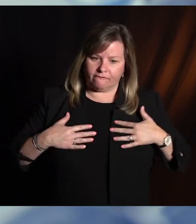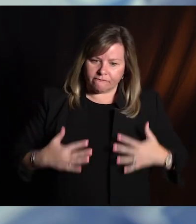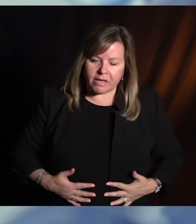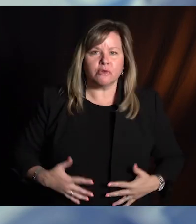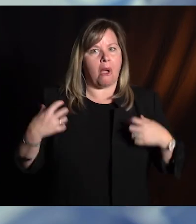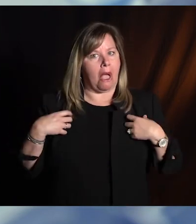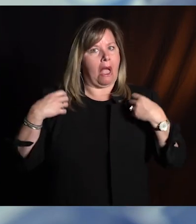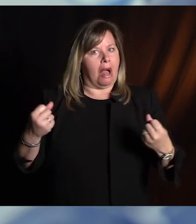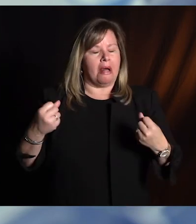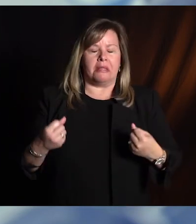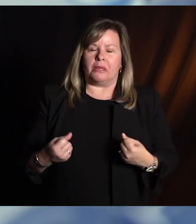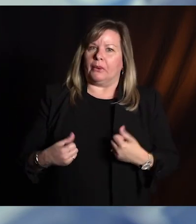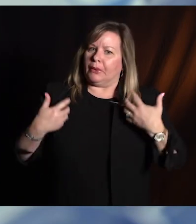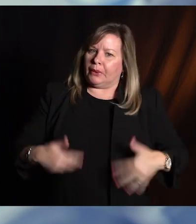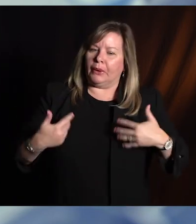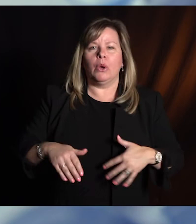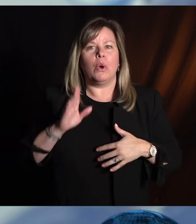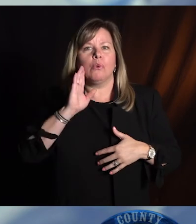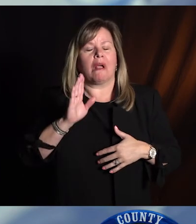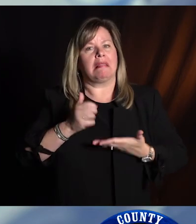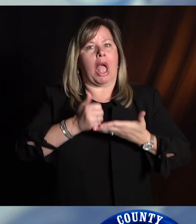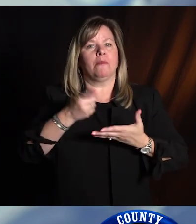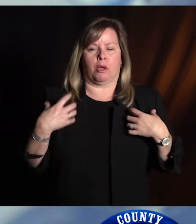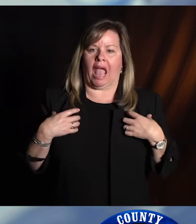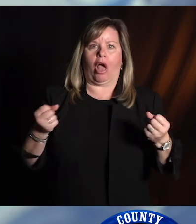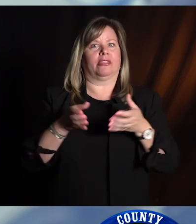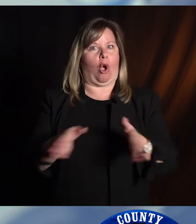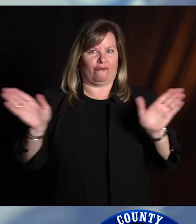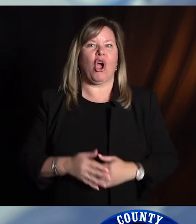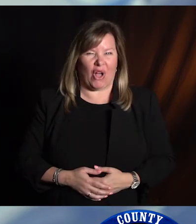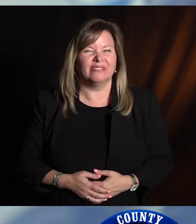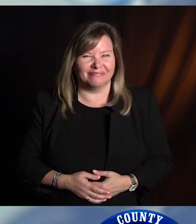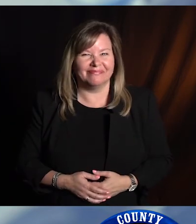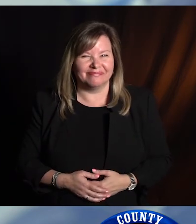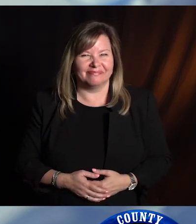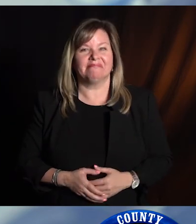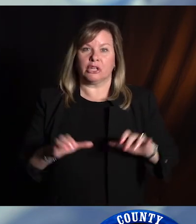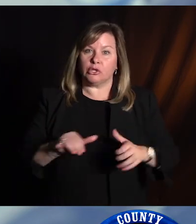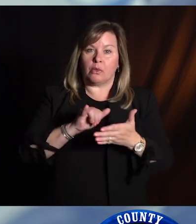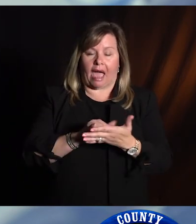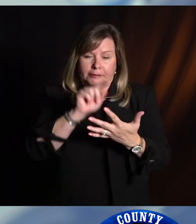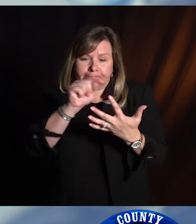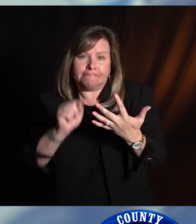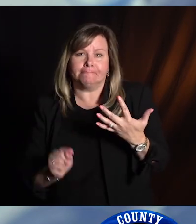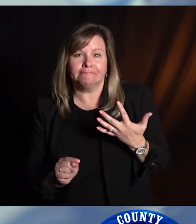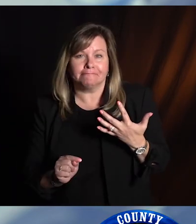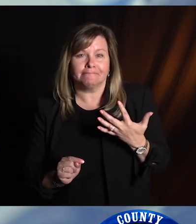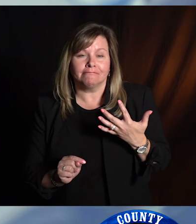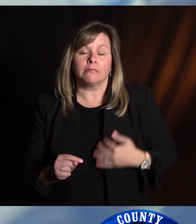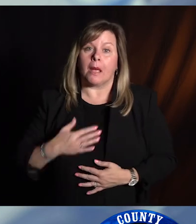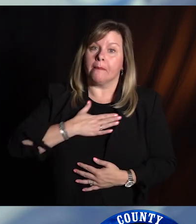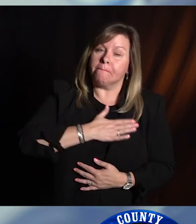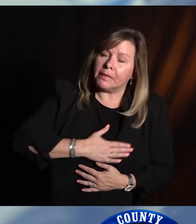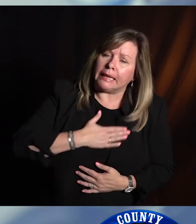And they really it really goes a long ways to keeping you healthy overall. So please do do that. And these other items as well. And